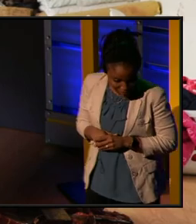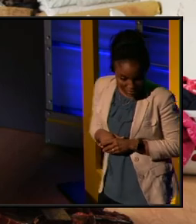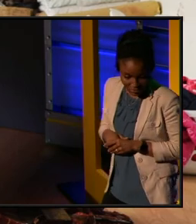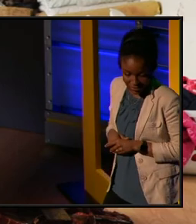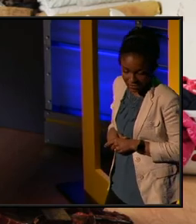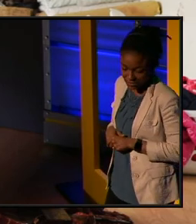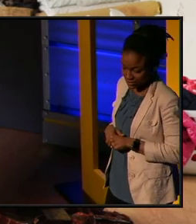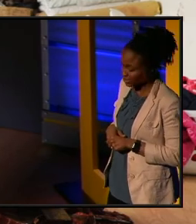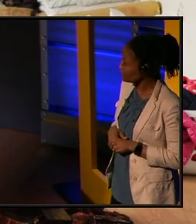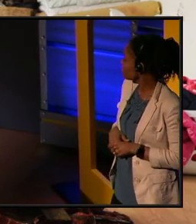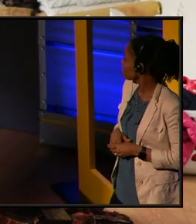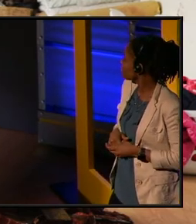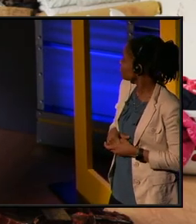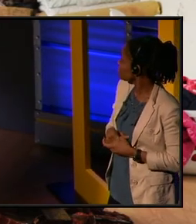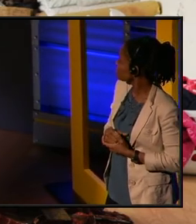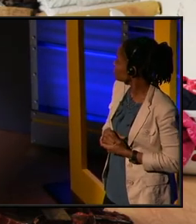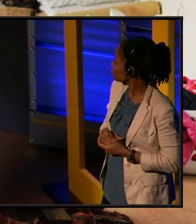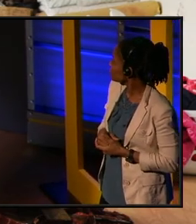So,